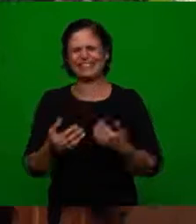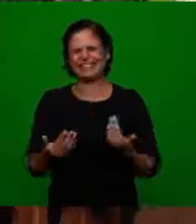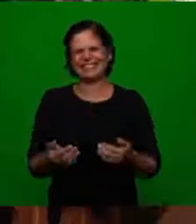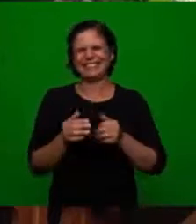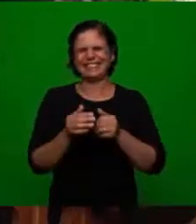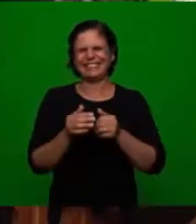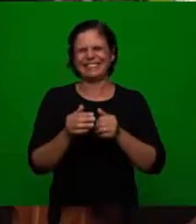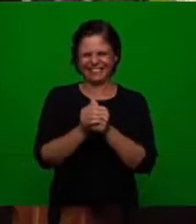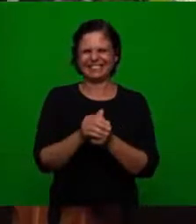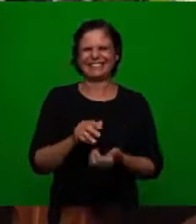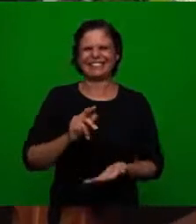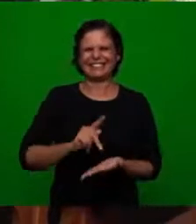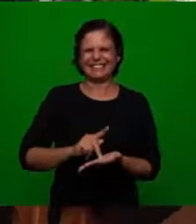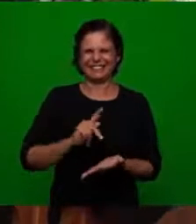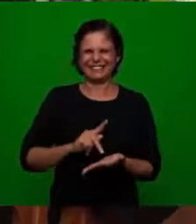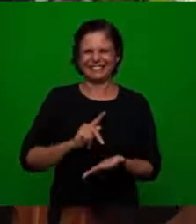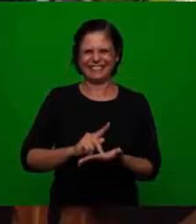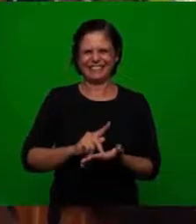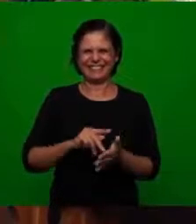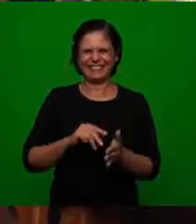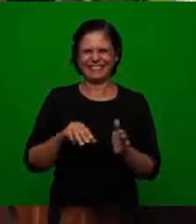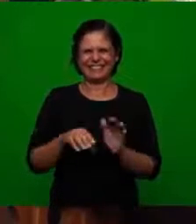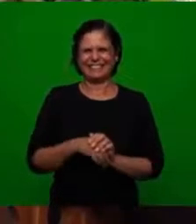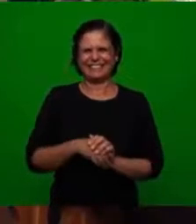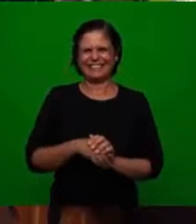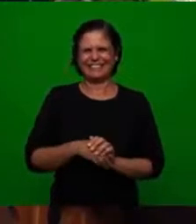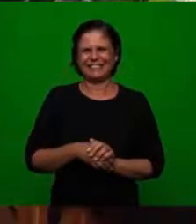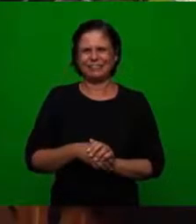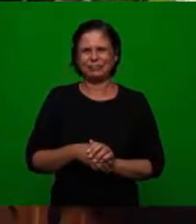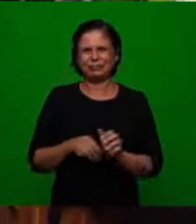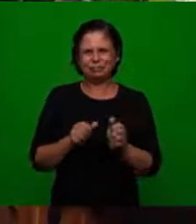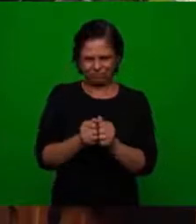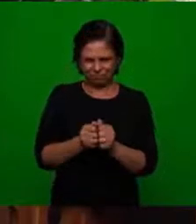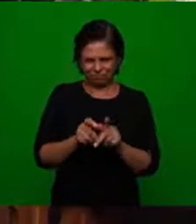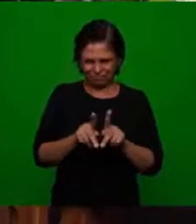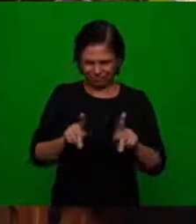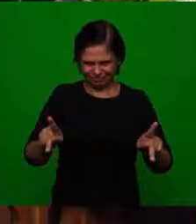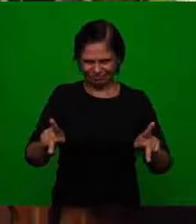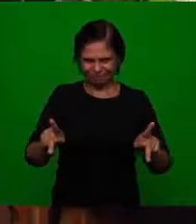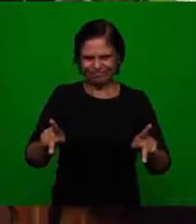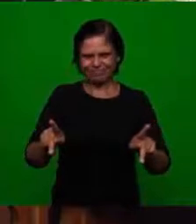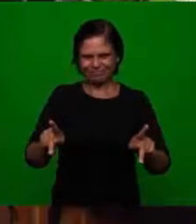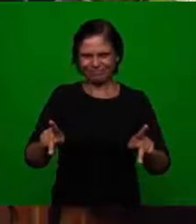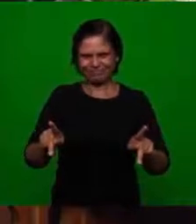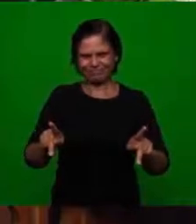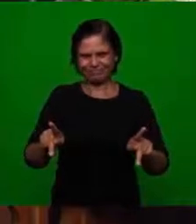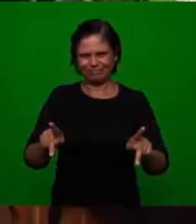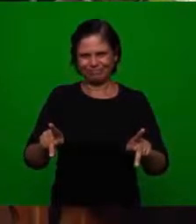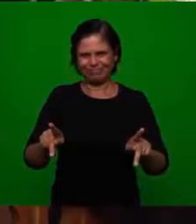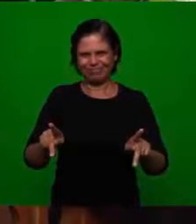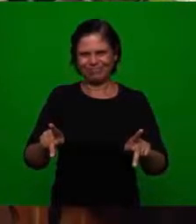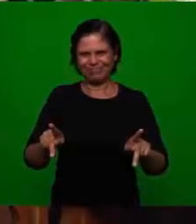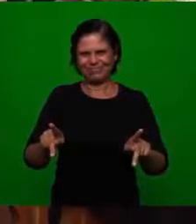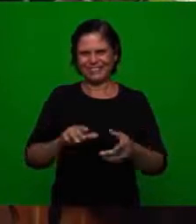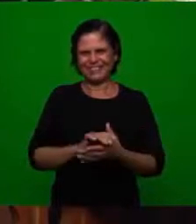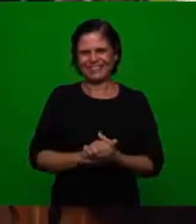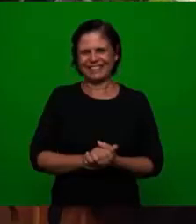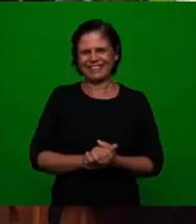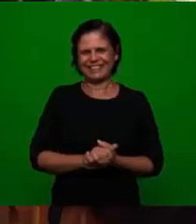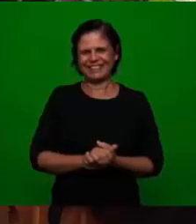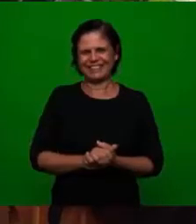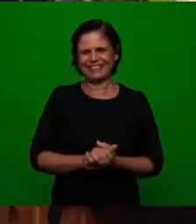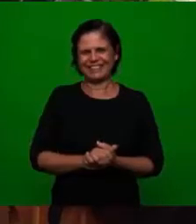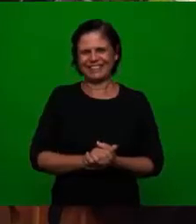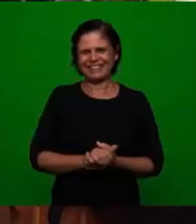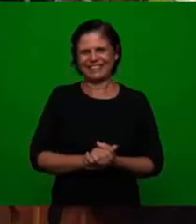on vacation here in Vittorio amen my bread in fact in revelations we're going to find this